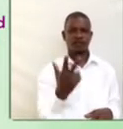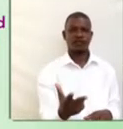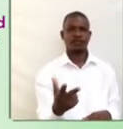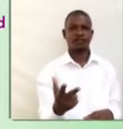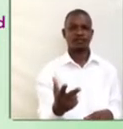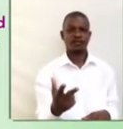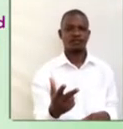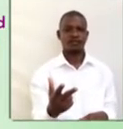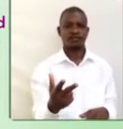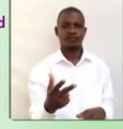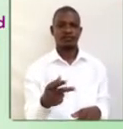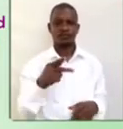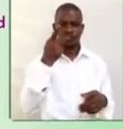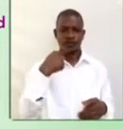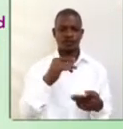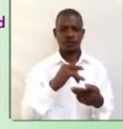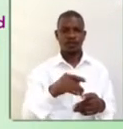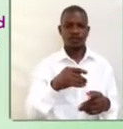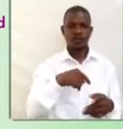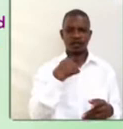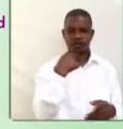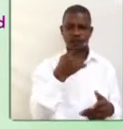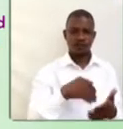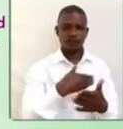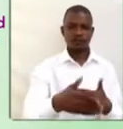It-B.